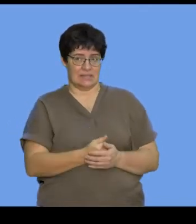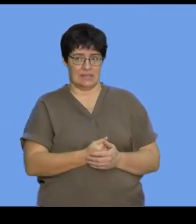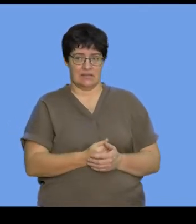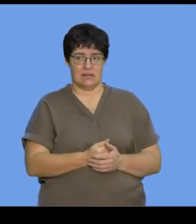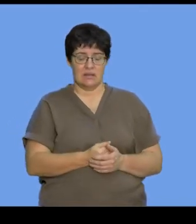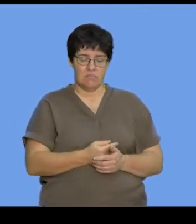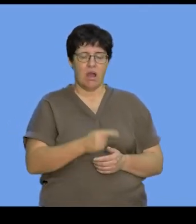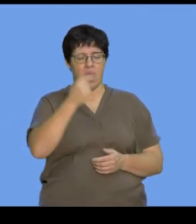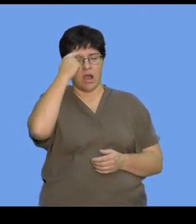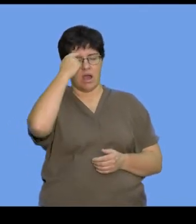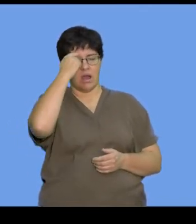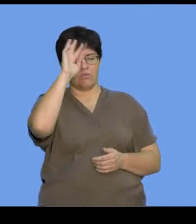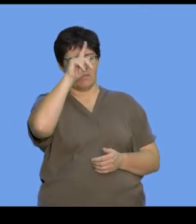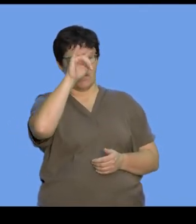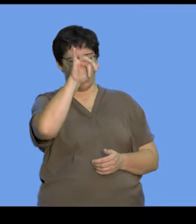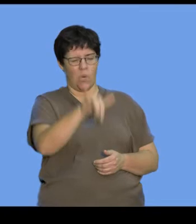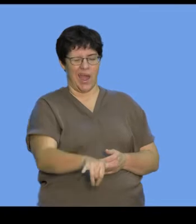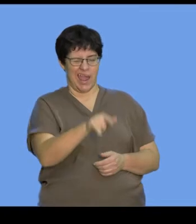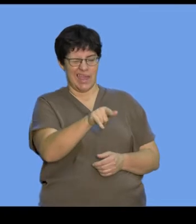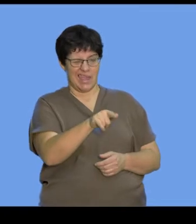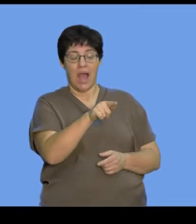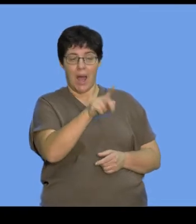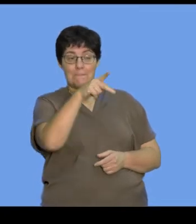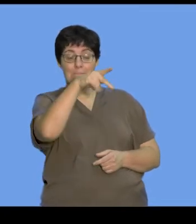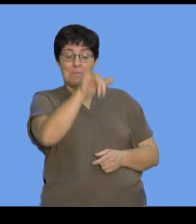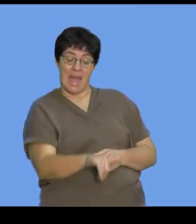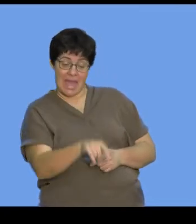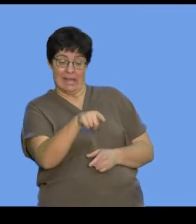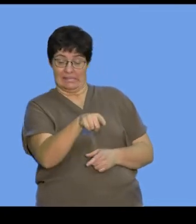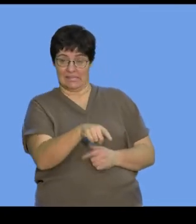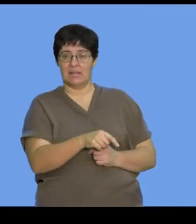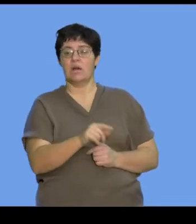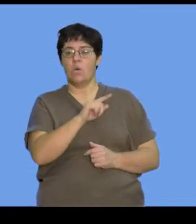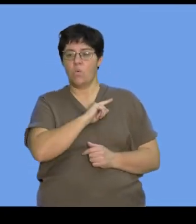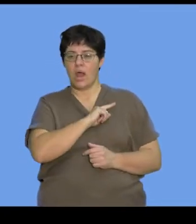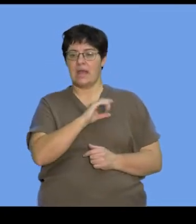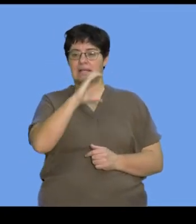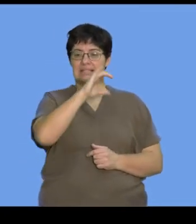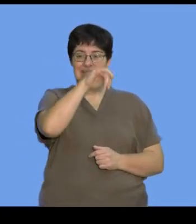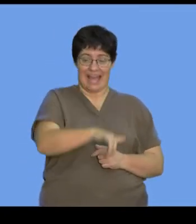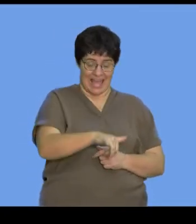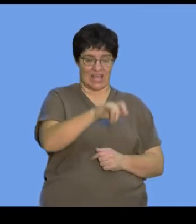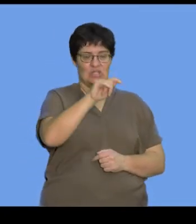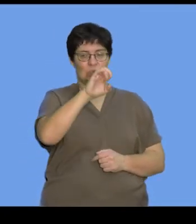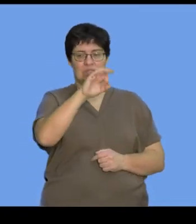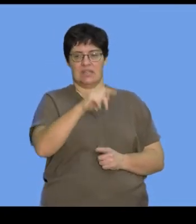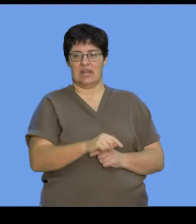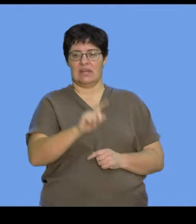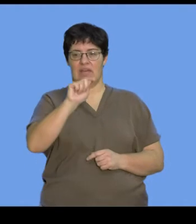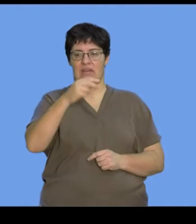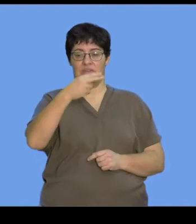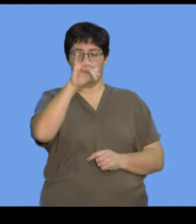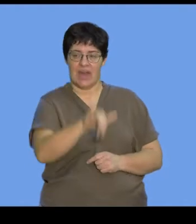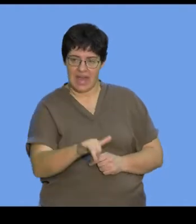often helps me to remember that the two that are in this group are cytosine and thymine.